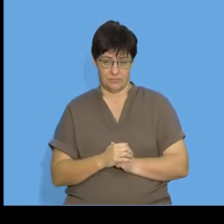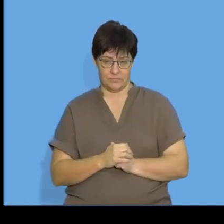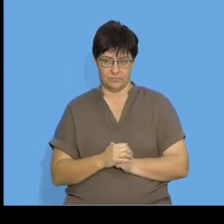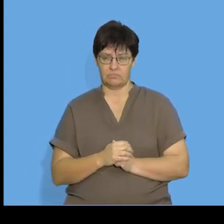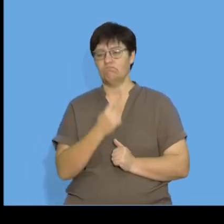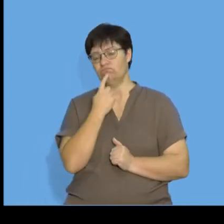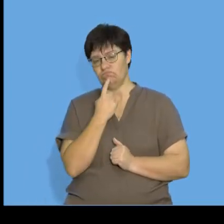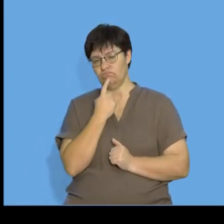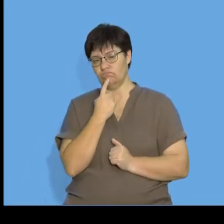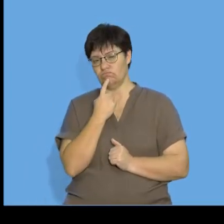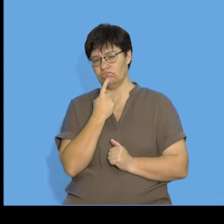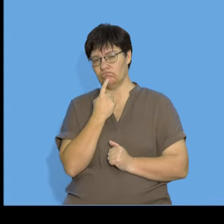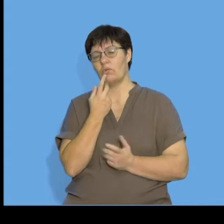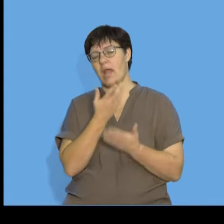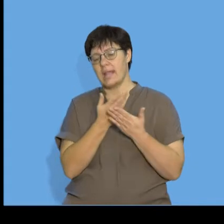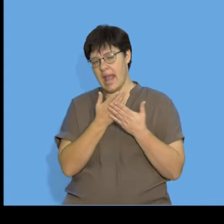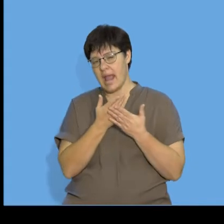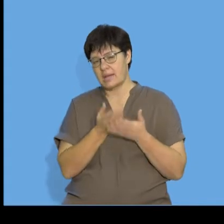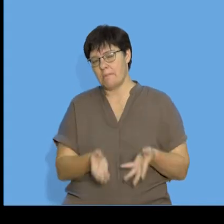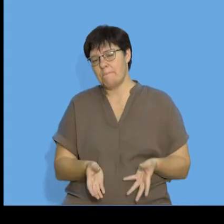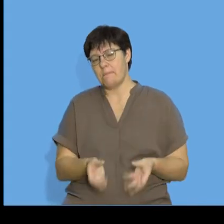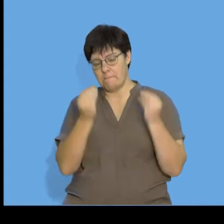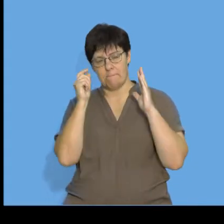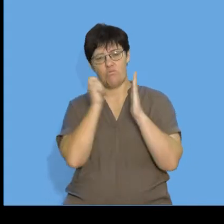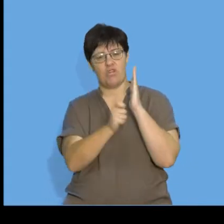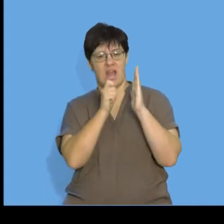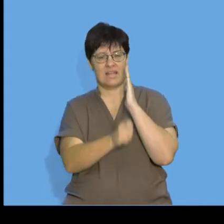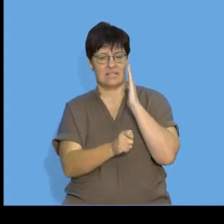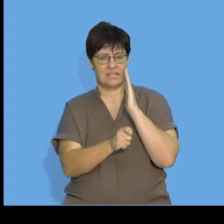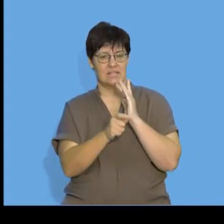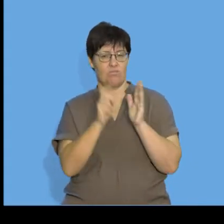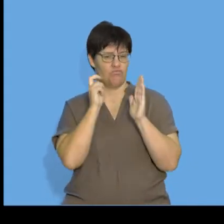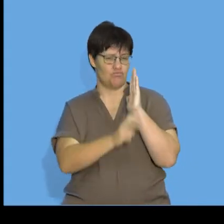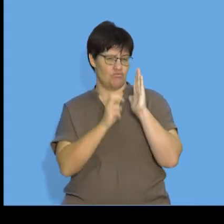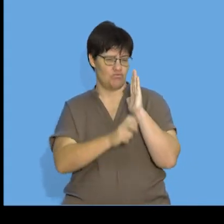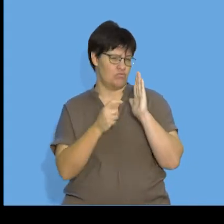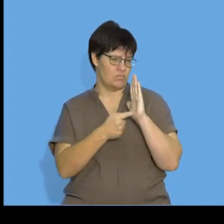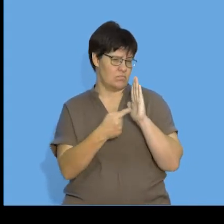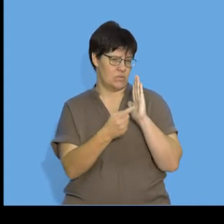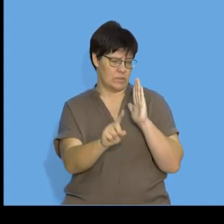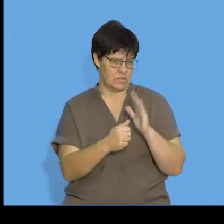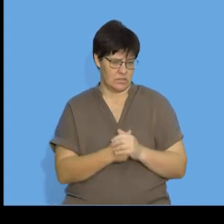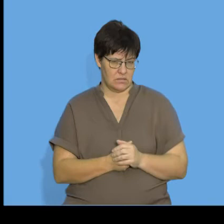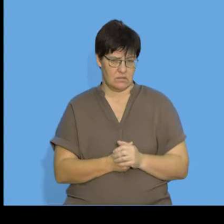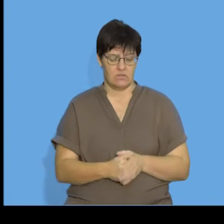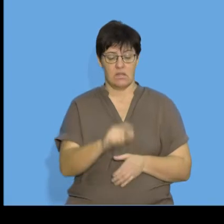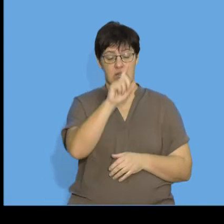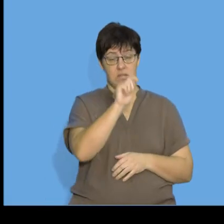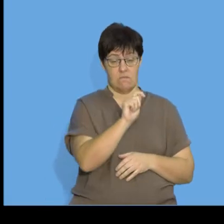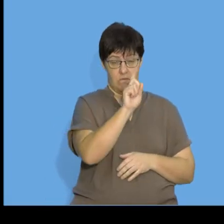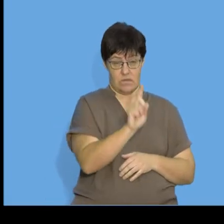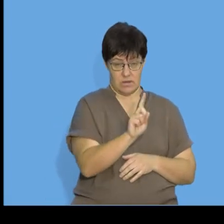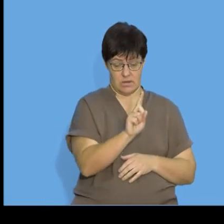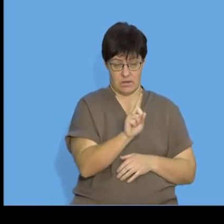Now, I'm going to see if we can find a way to write this as a rule. So, we had term one